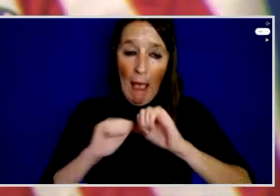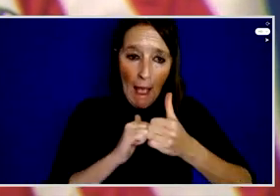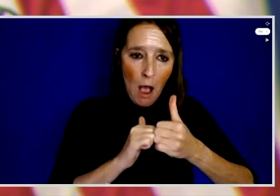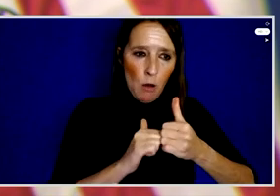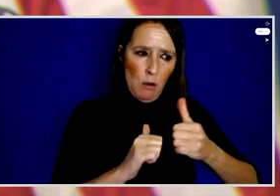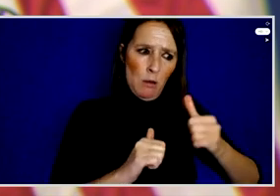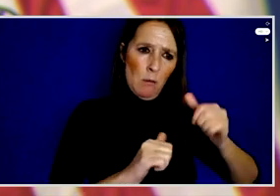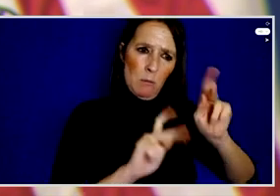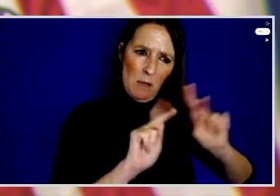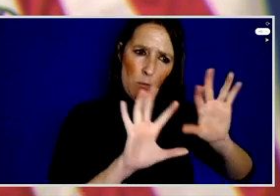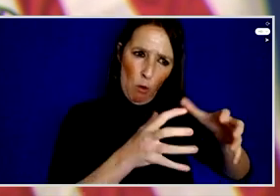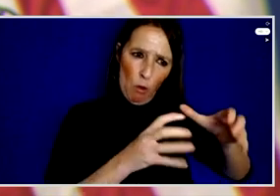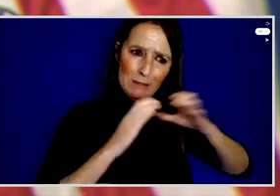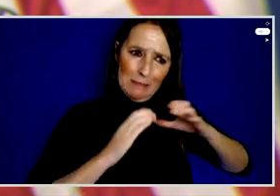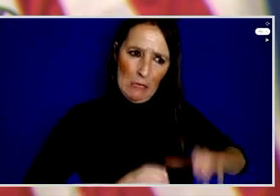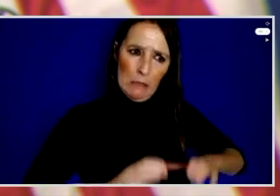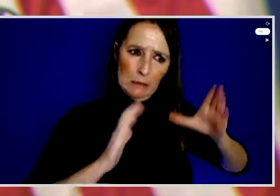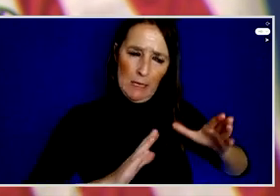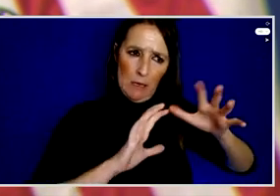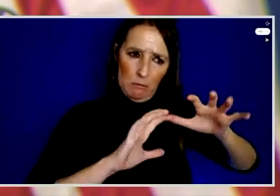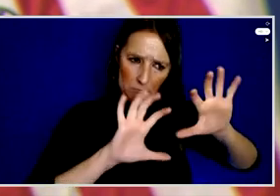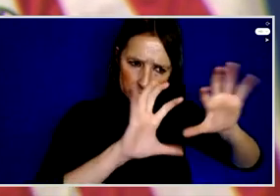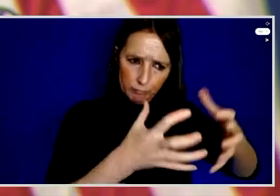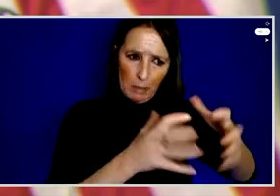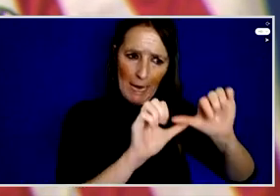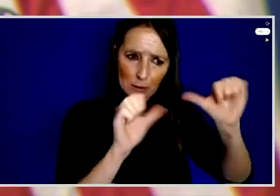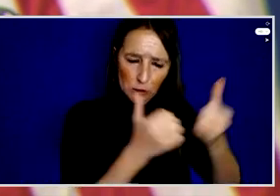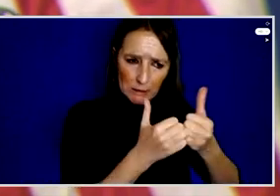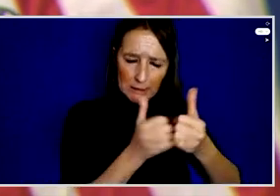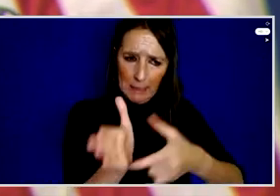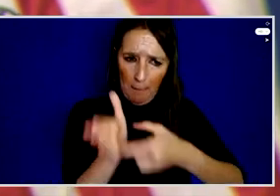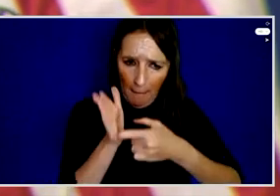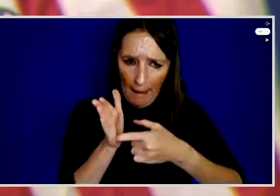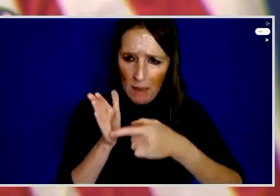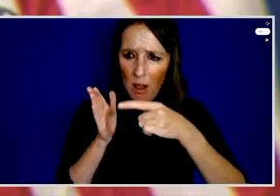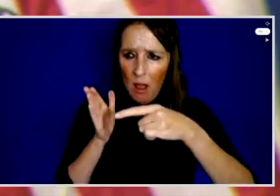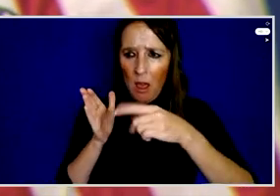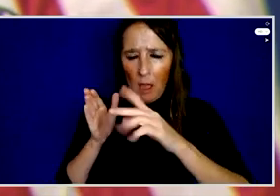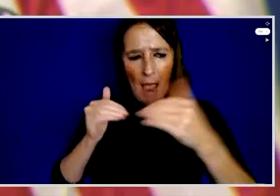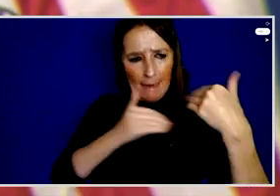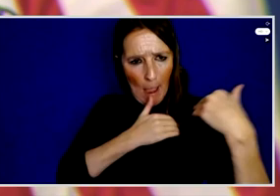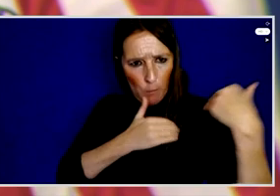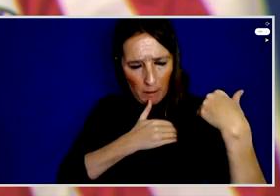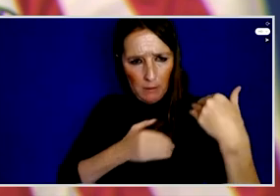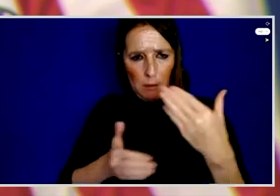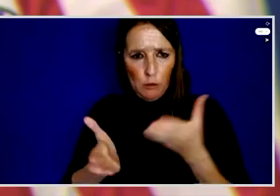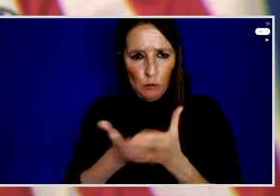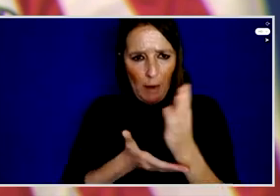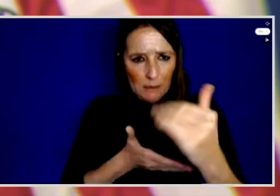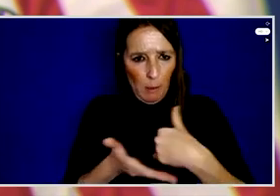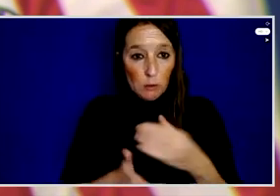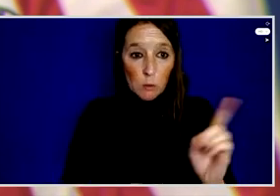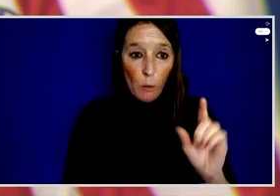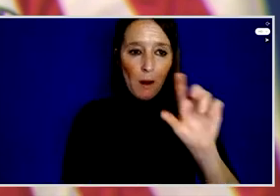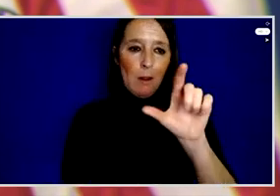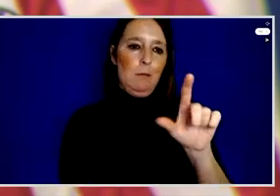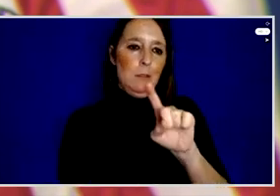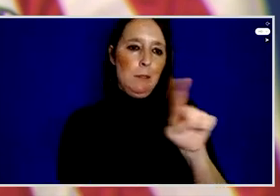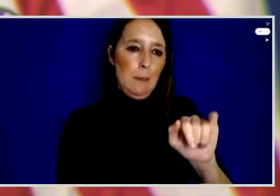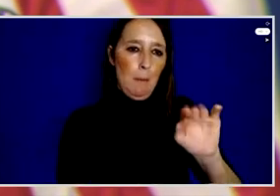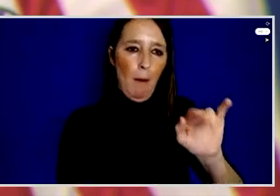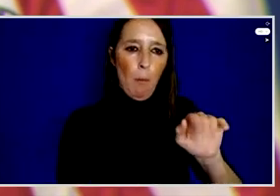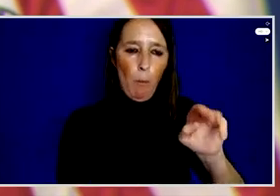accountability and transparency in Zimbabwe. Through the